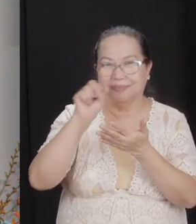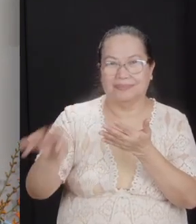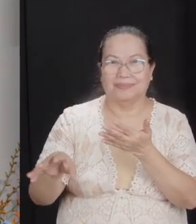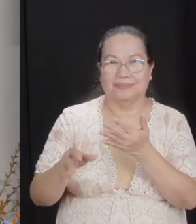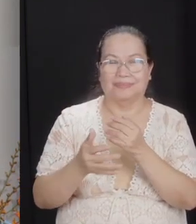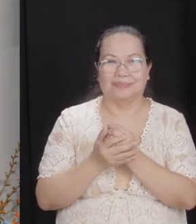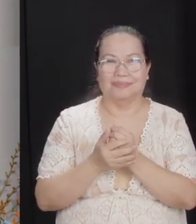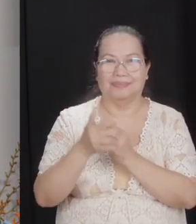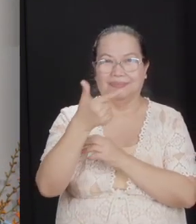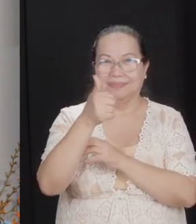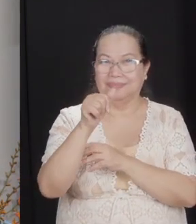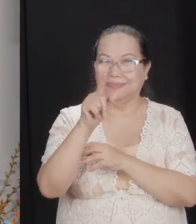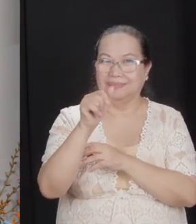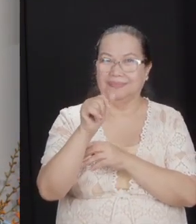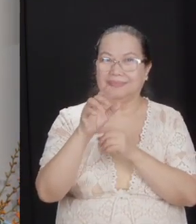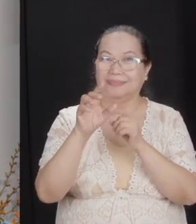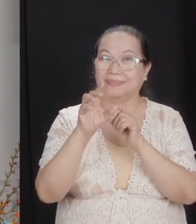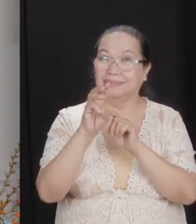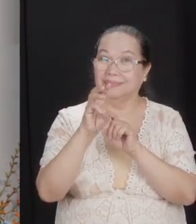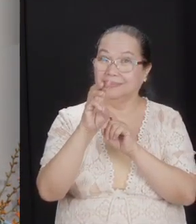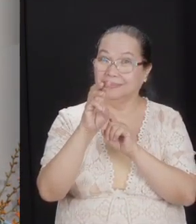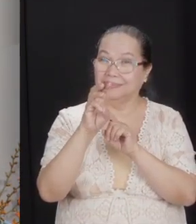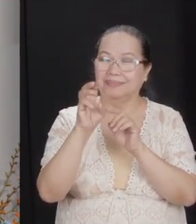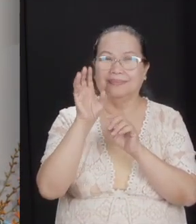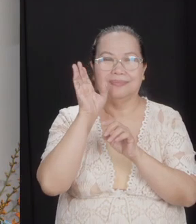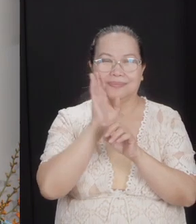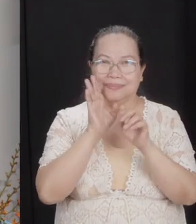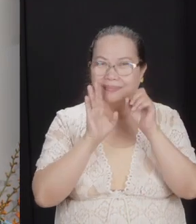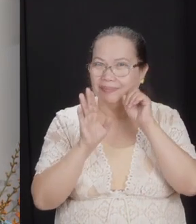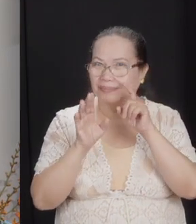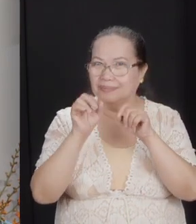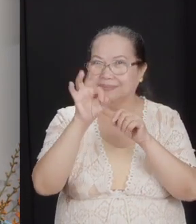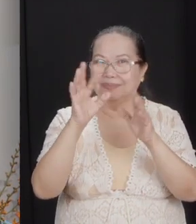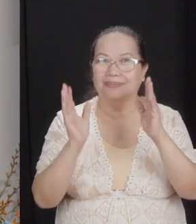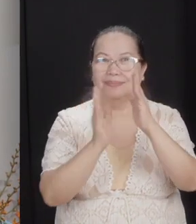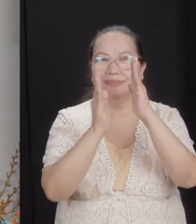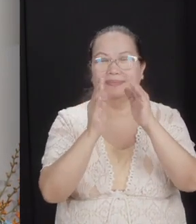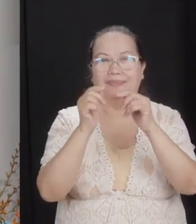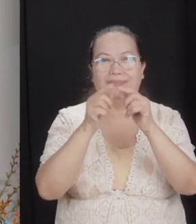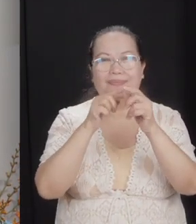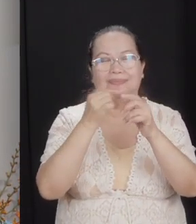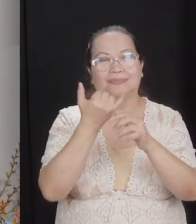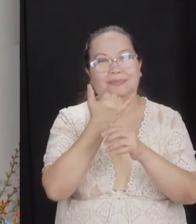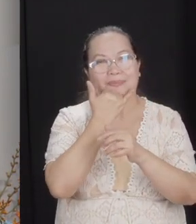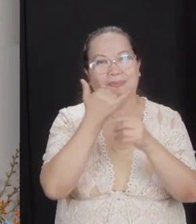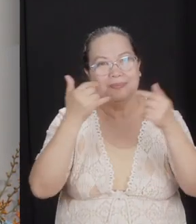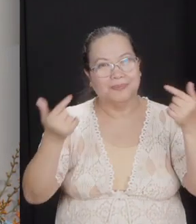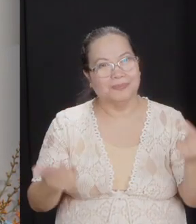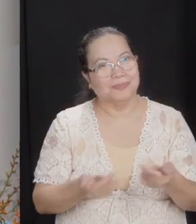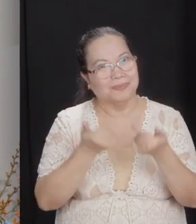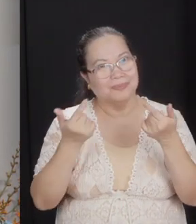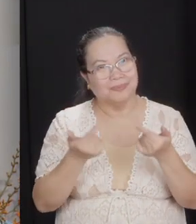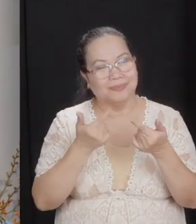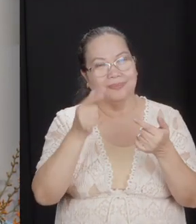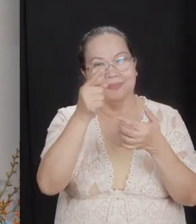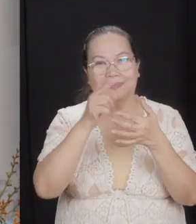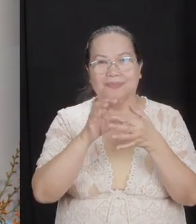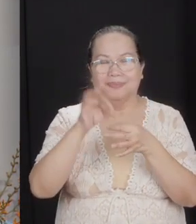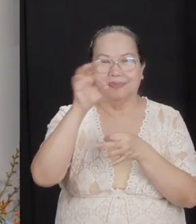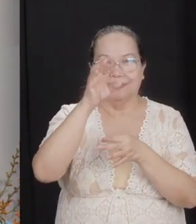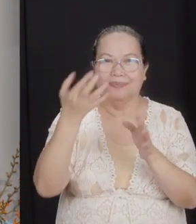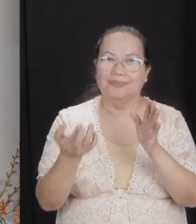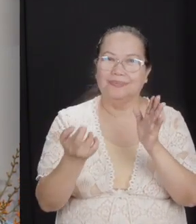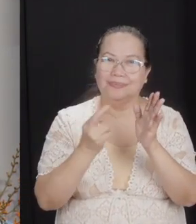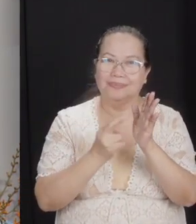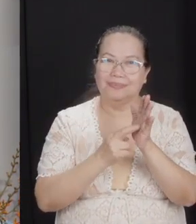So, Galatians 6.1 reminds us, brothers, if anyone is caught in any transgression, you who are spiritual should restore